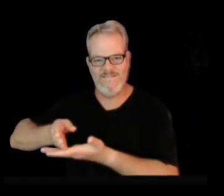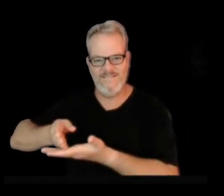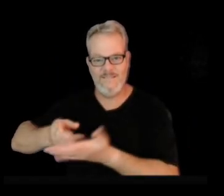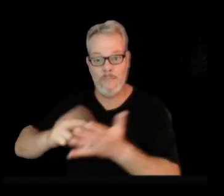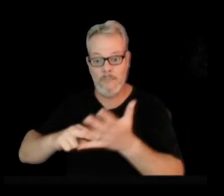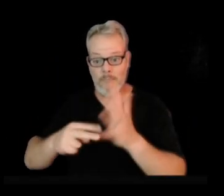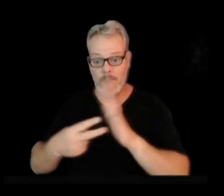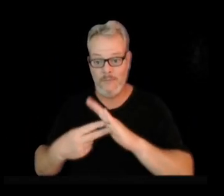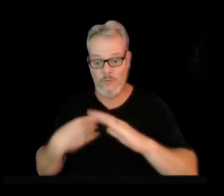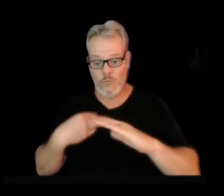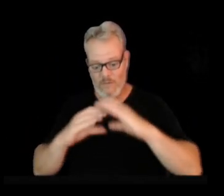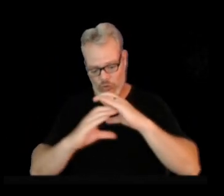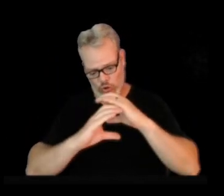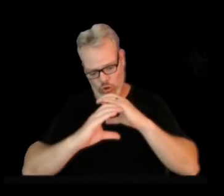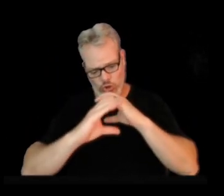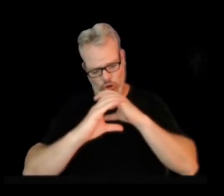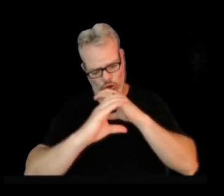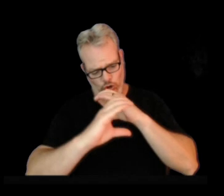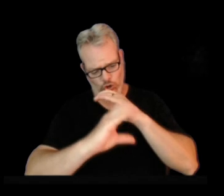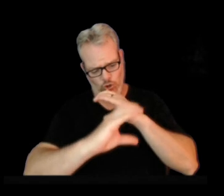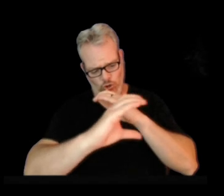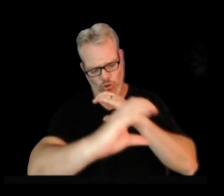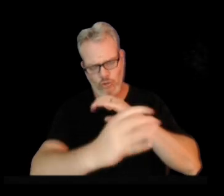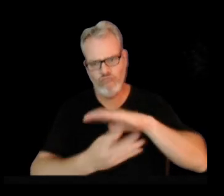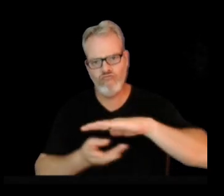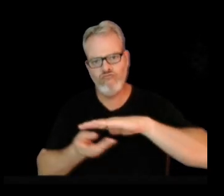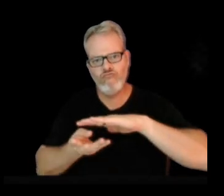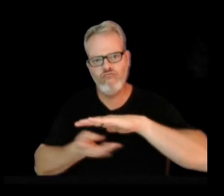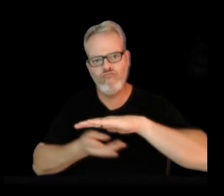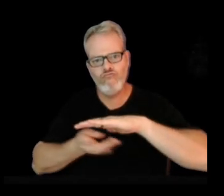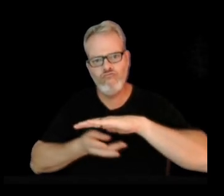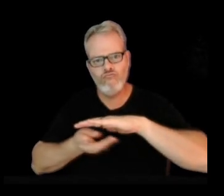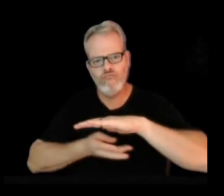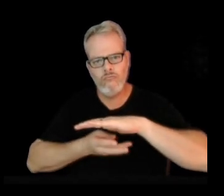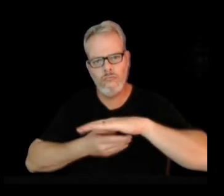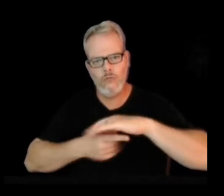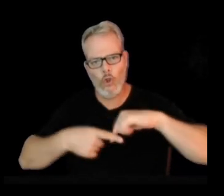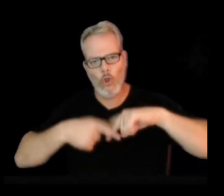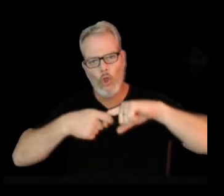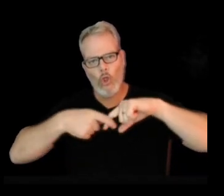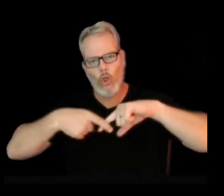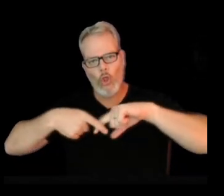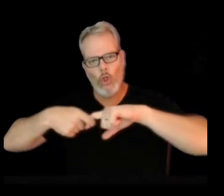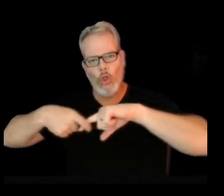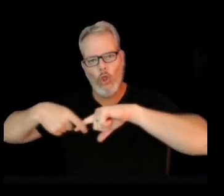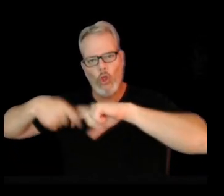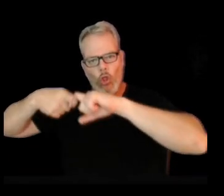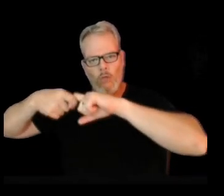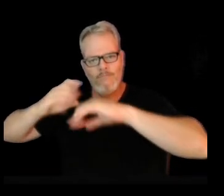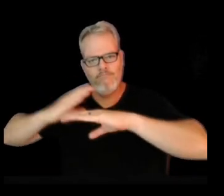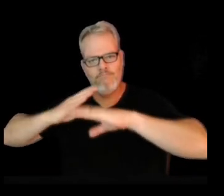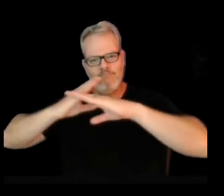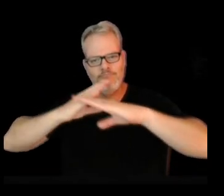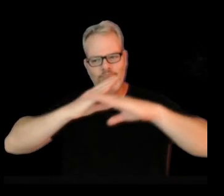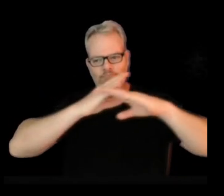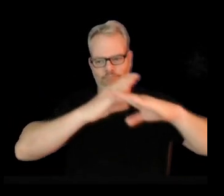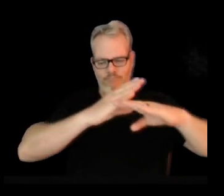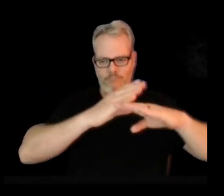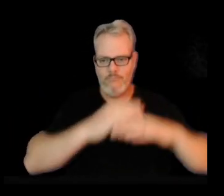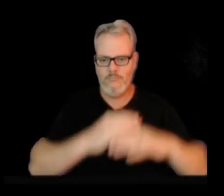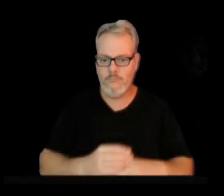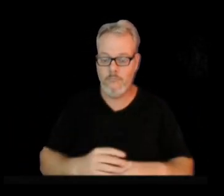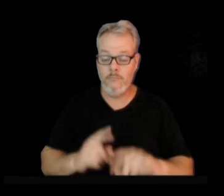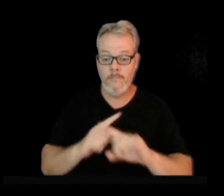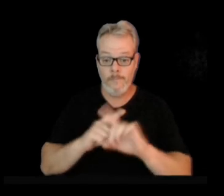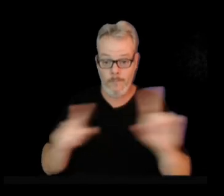summit to the Upper East Rift was disrupted at the end of that event there. However, as we as we've showed,